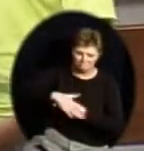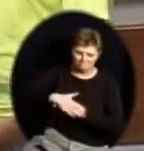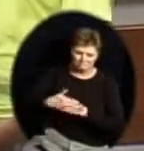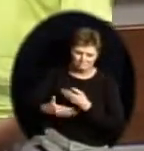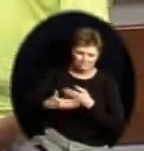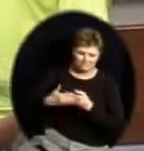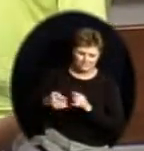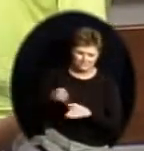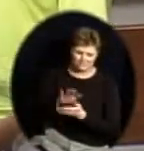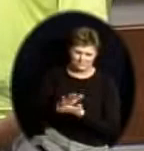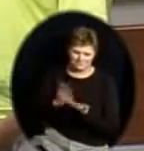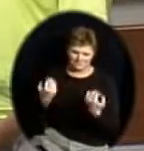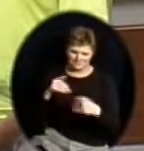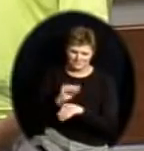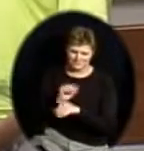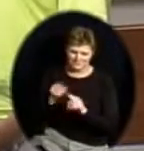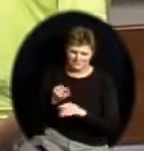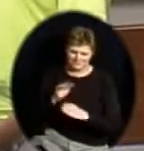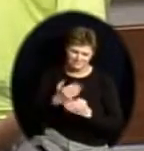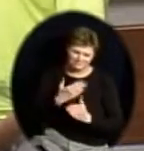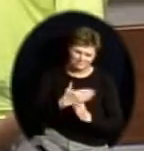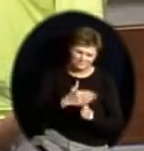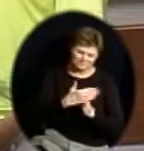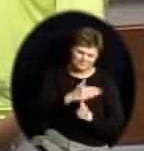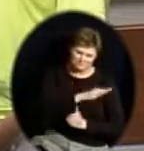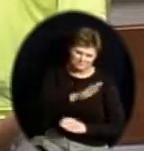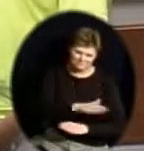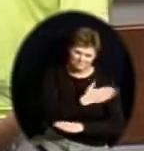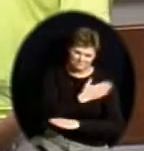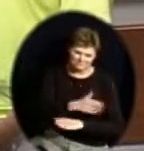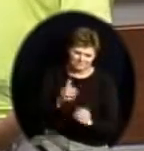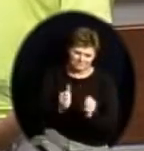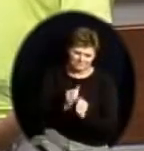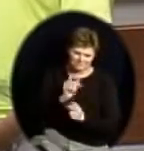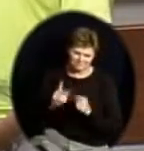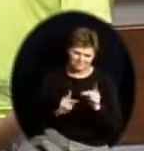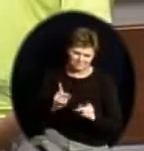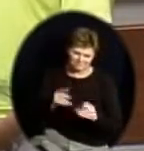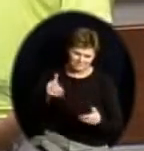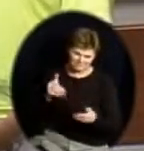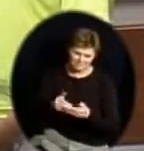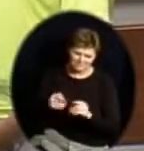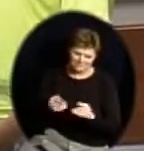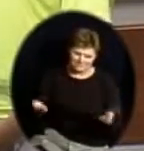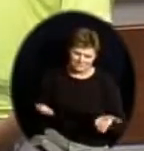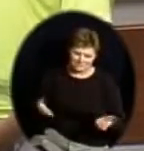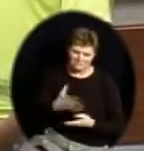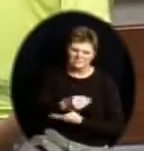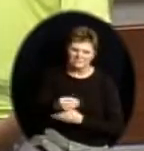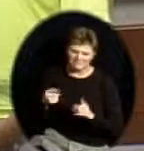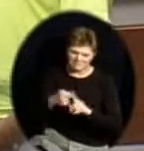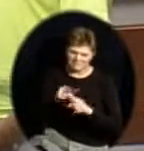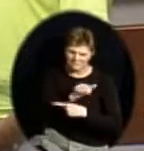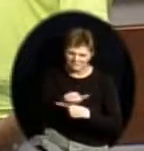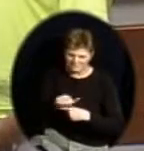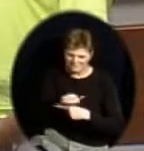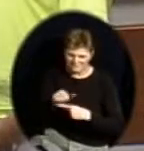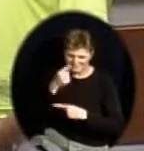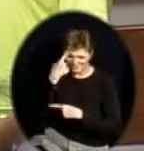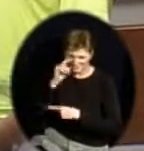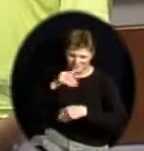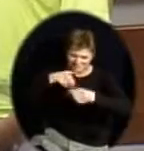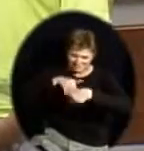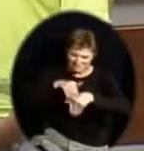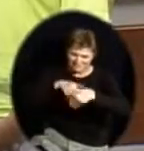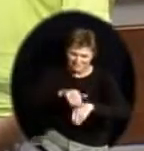music with their community. And it's an extra practice to get ready for old settlers on Saturday morning, which is a longstanding tradition in